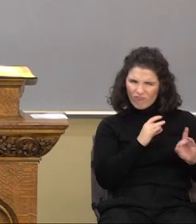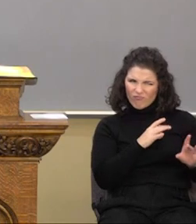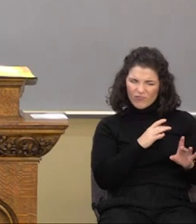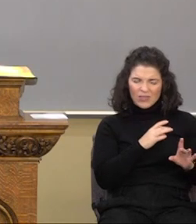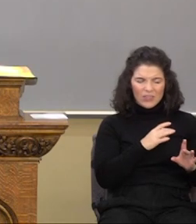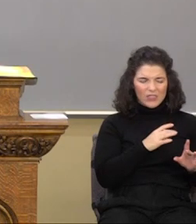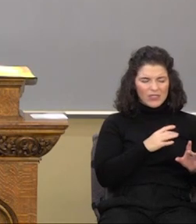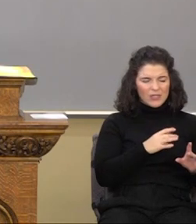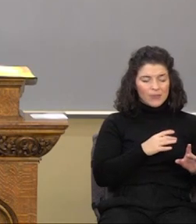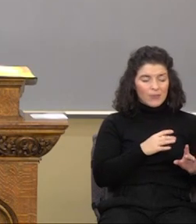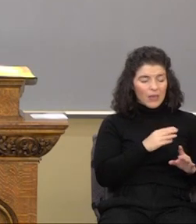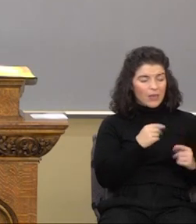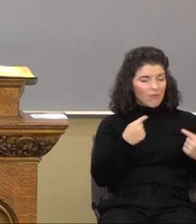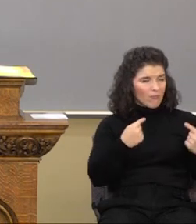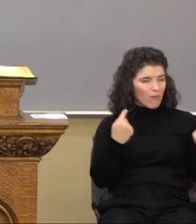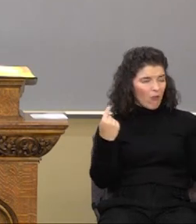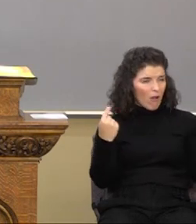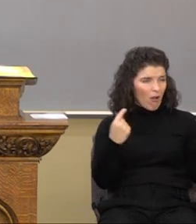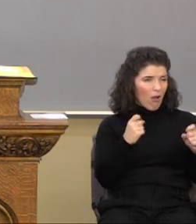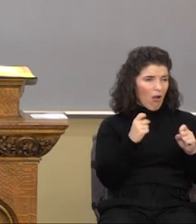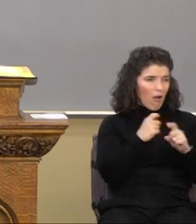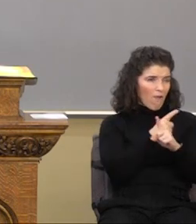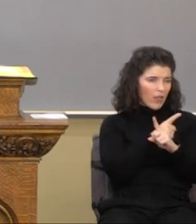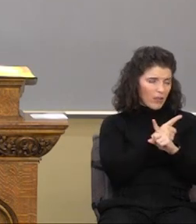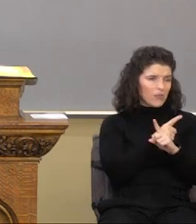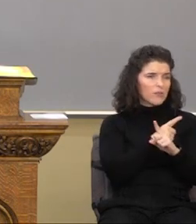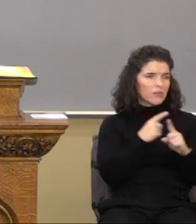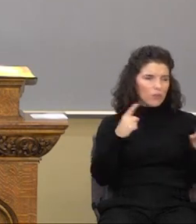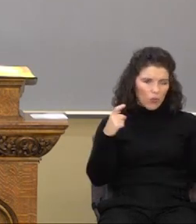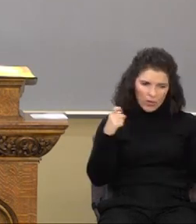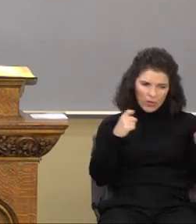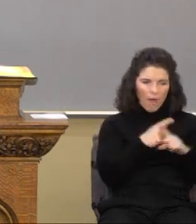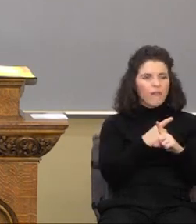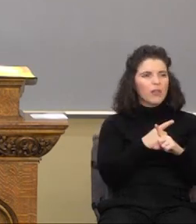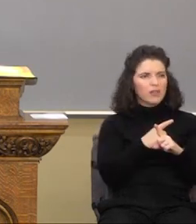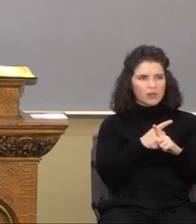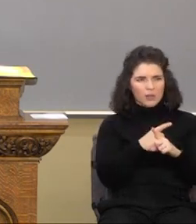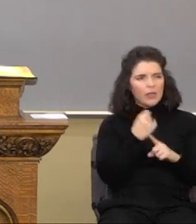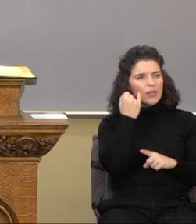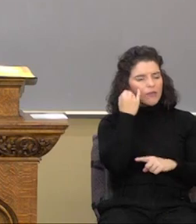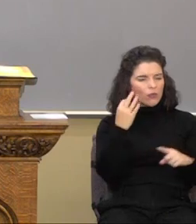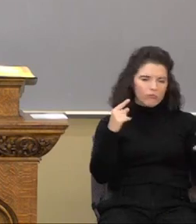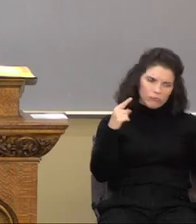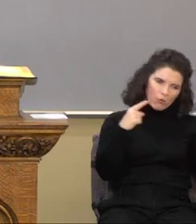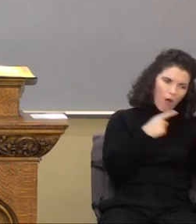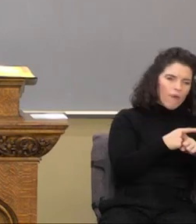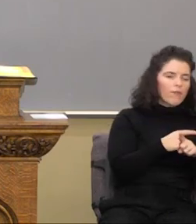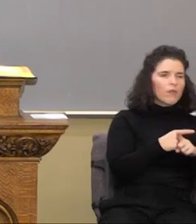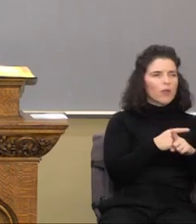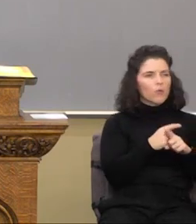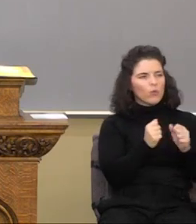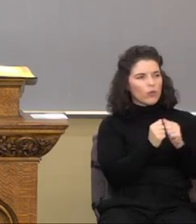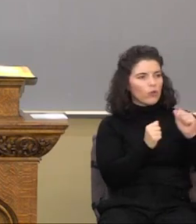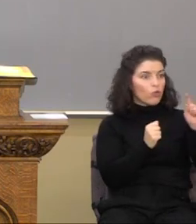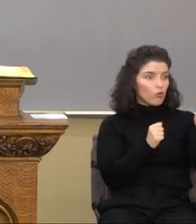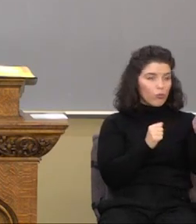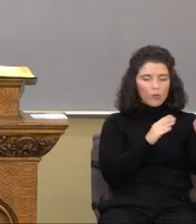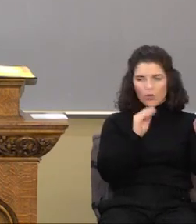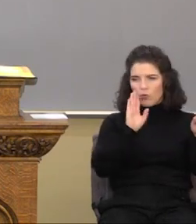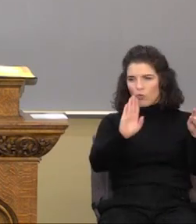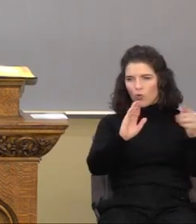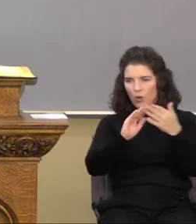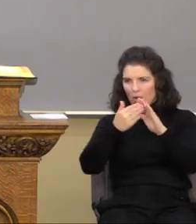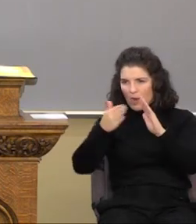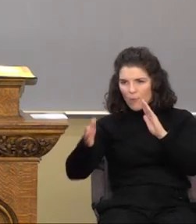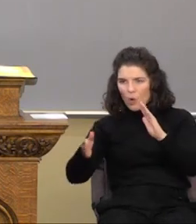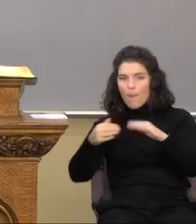peaceably. If there is conflict between you and your neighbor, make sure it's your neighbor's